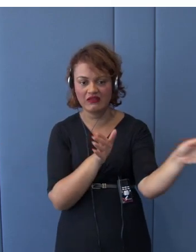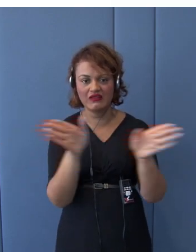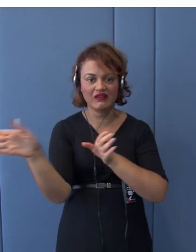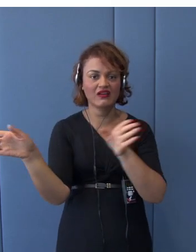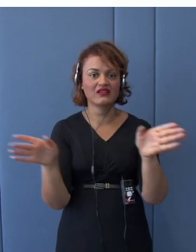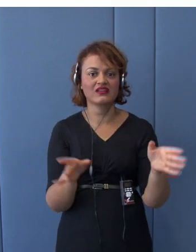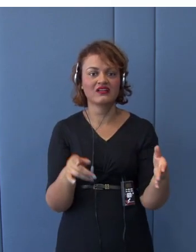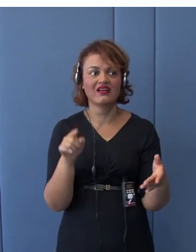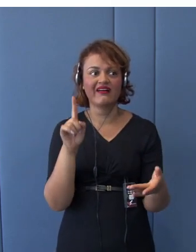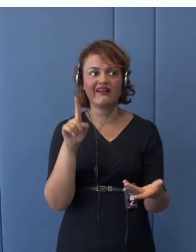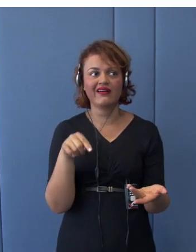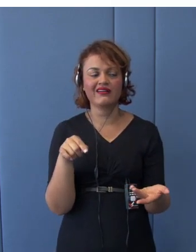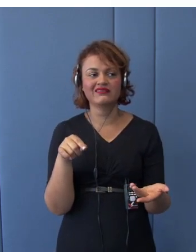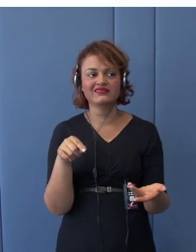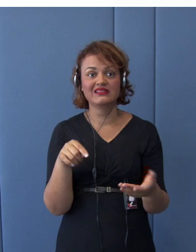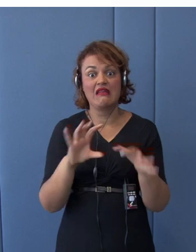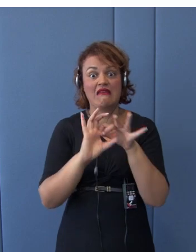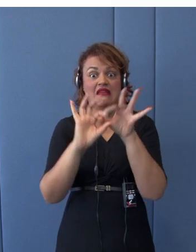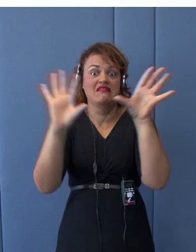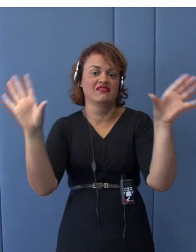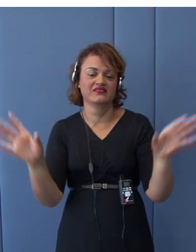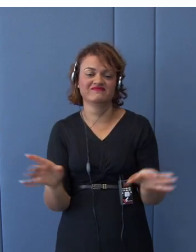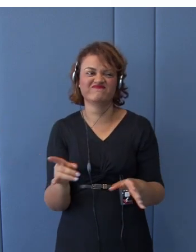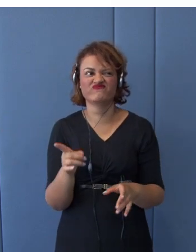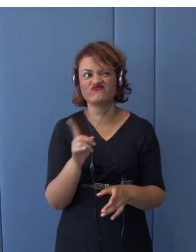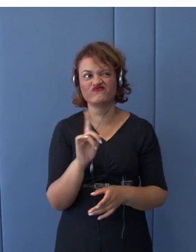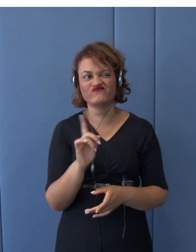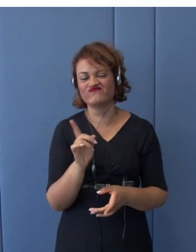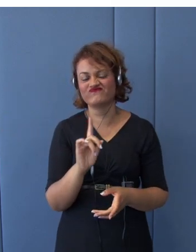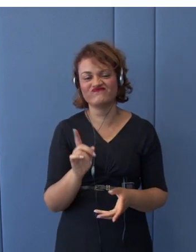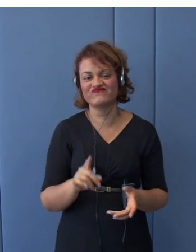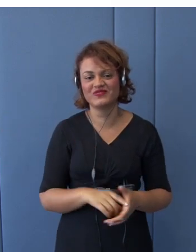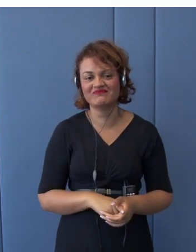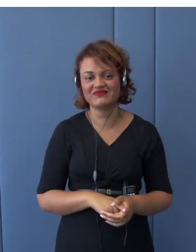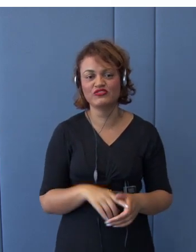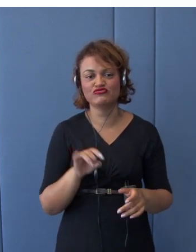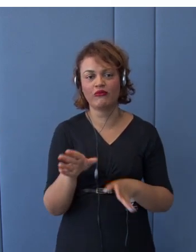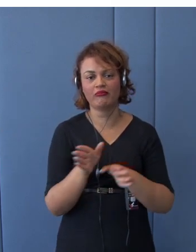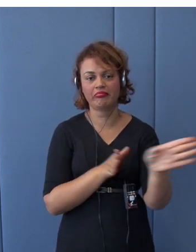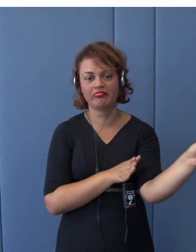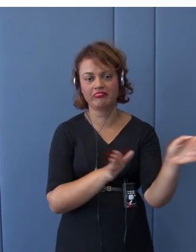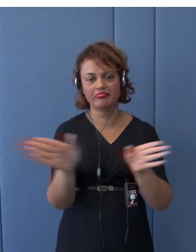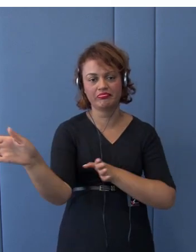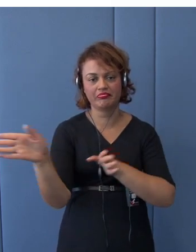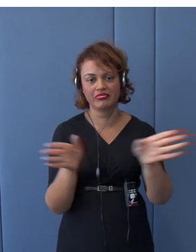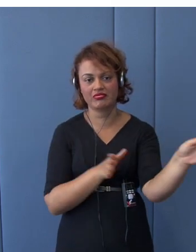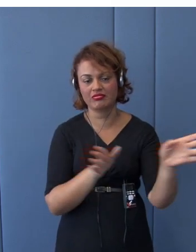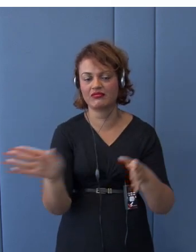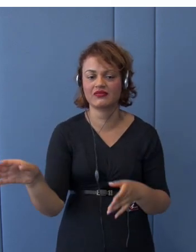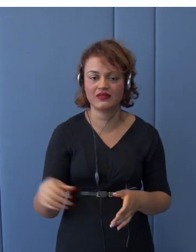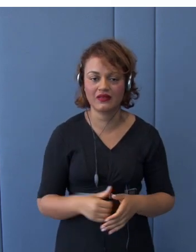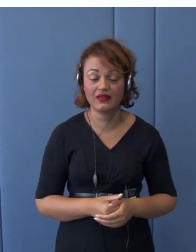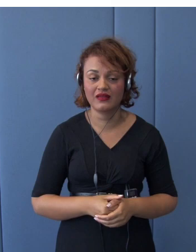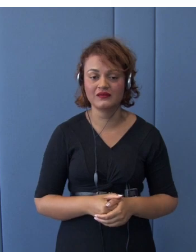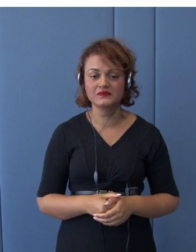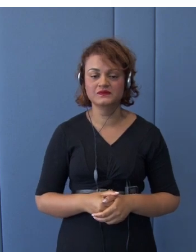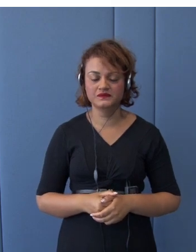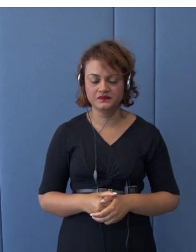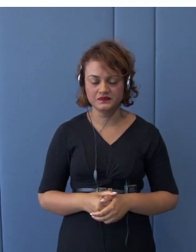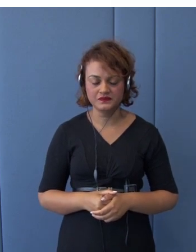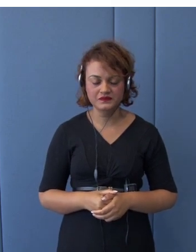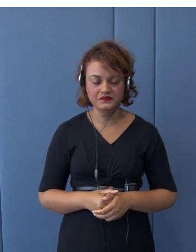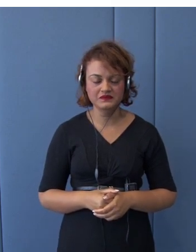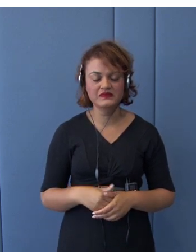free sort of trade philosophy. And rather, bilateral deals was